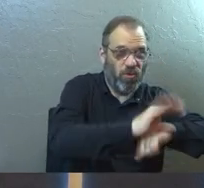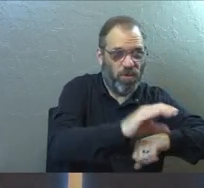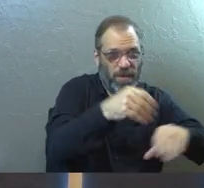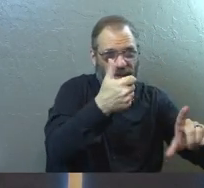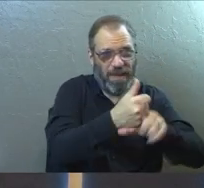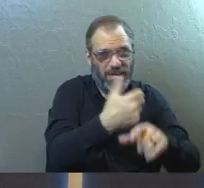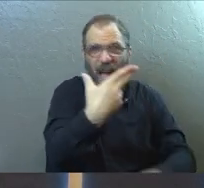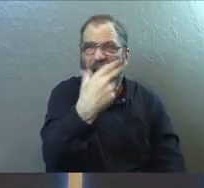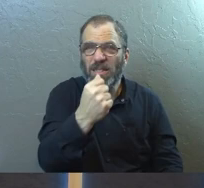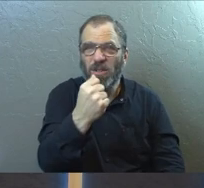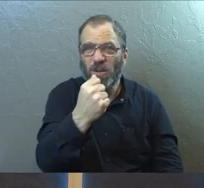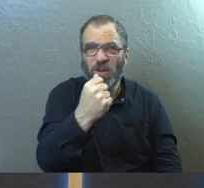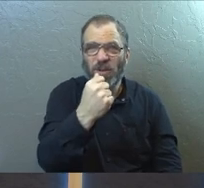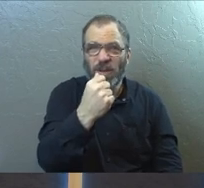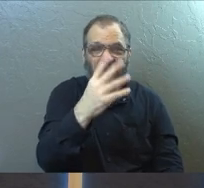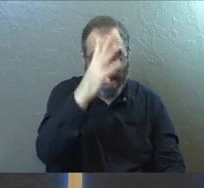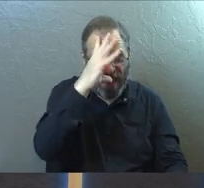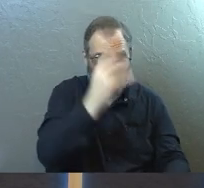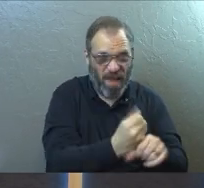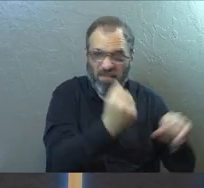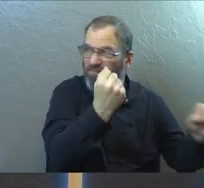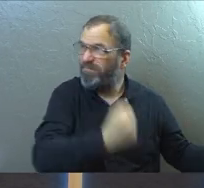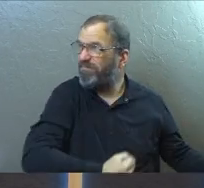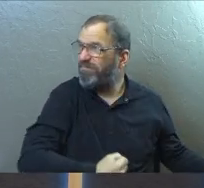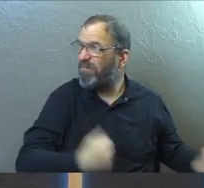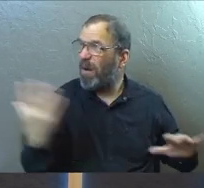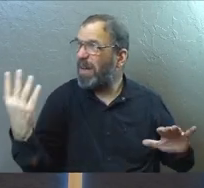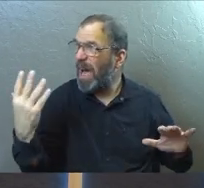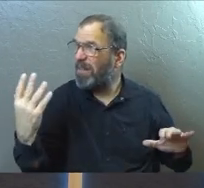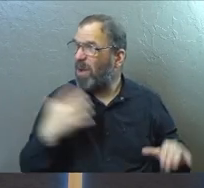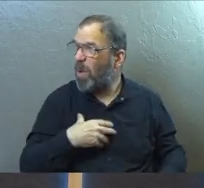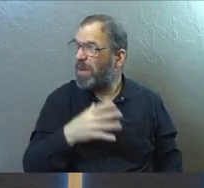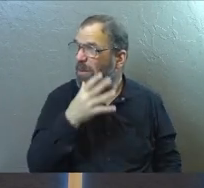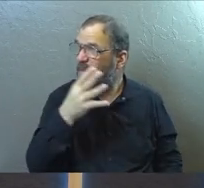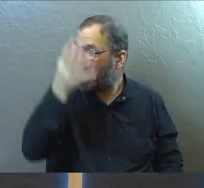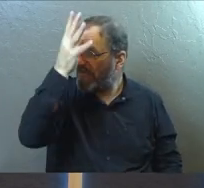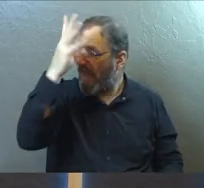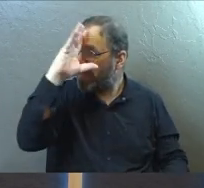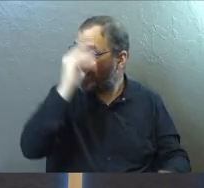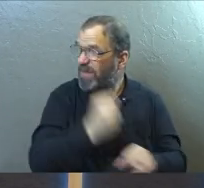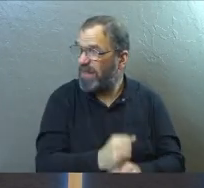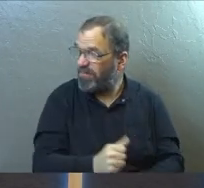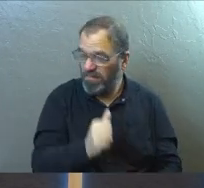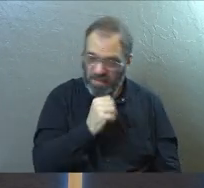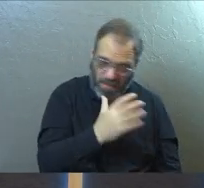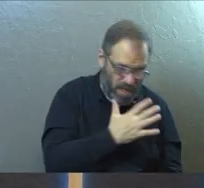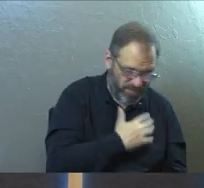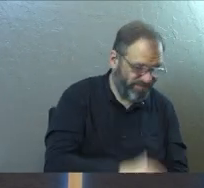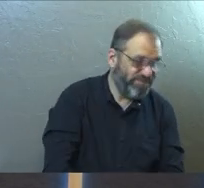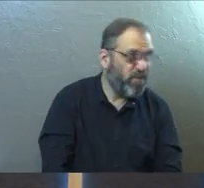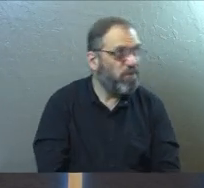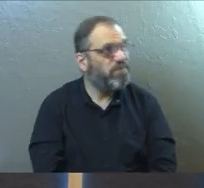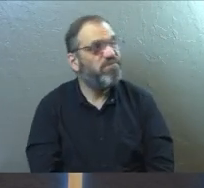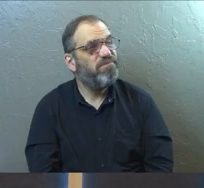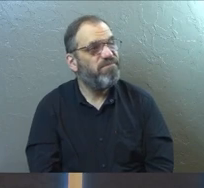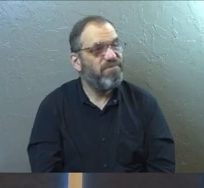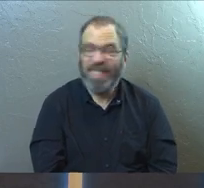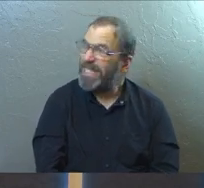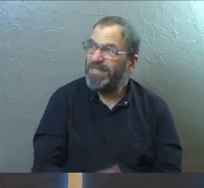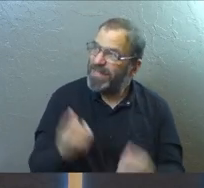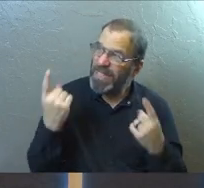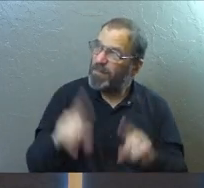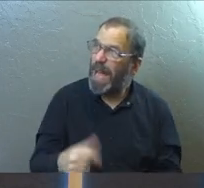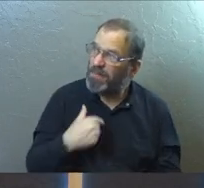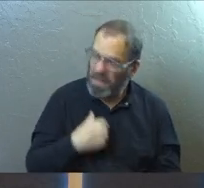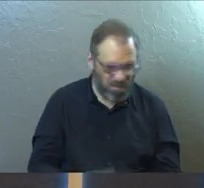around high school. And they throw the faith out. Because it was mom and dad's faith. It wasn't theirs. It didn't